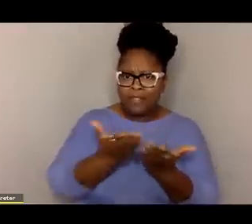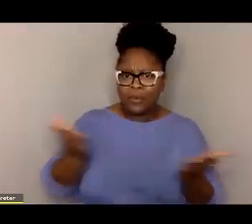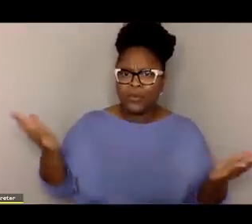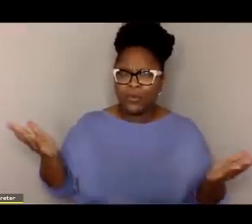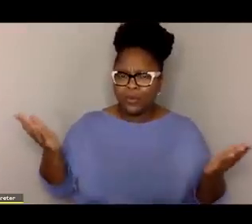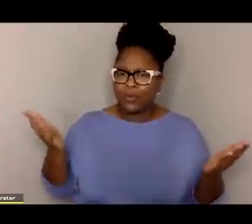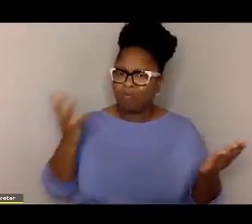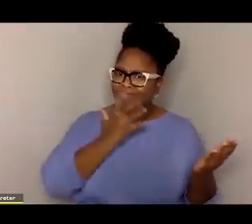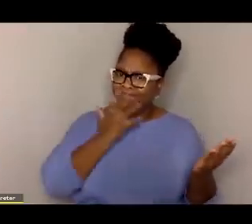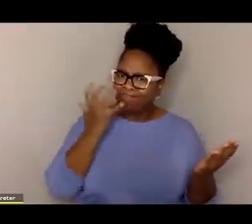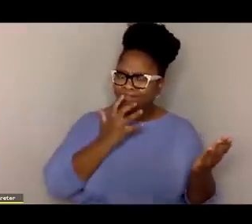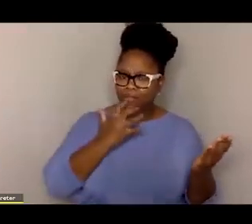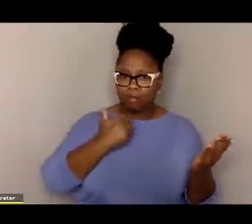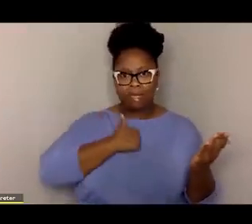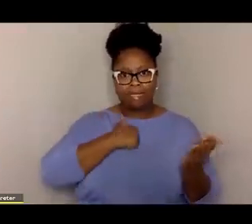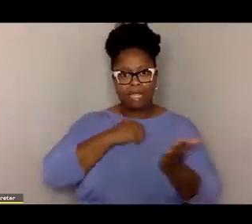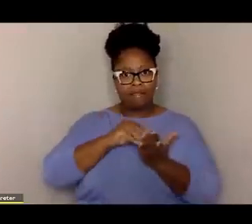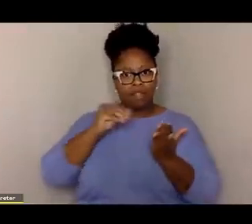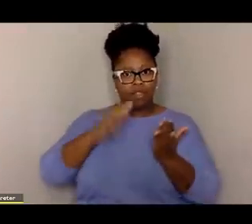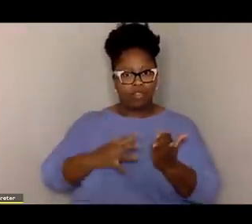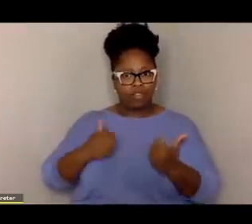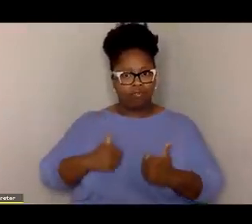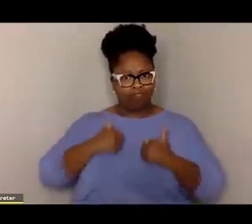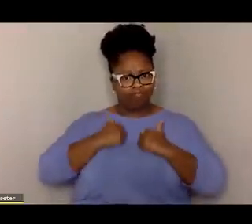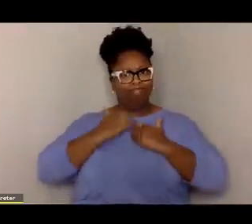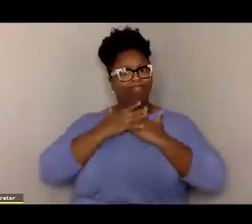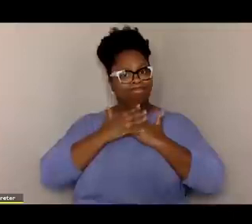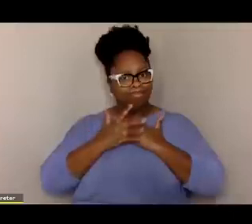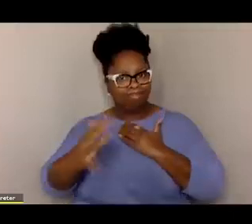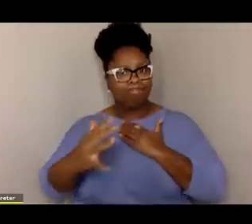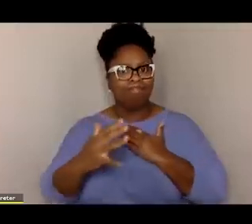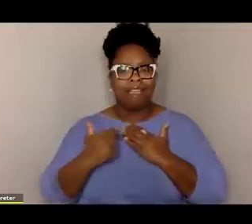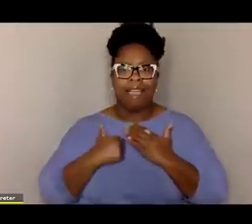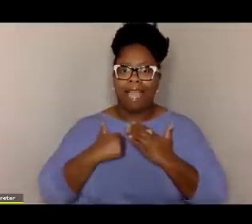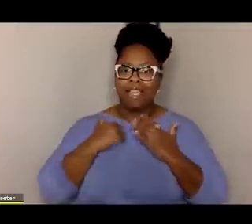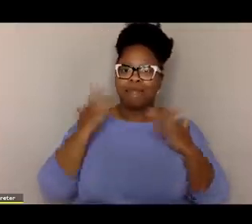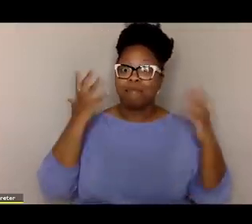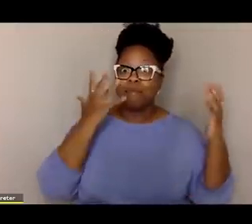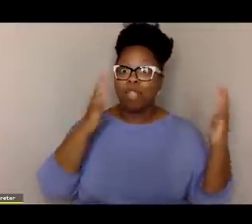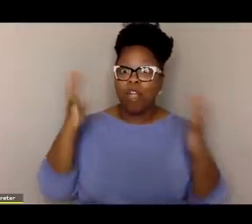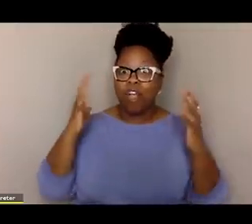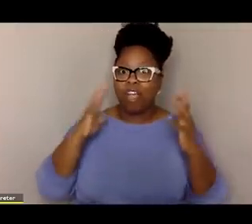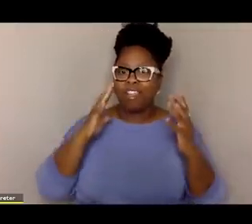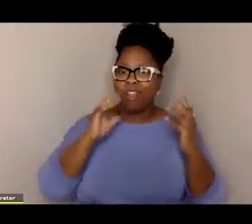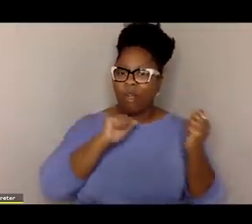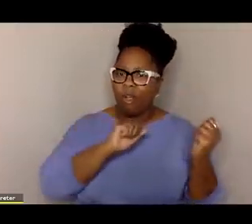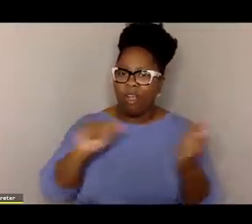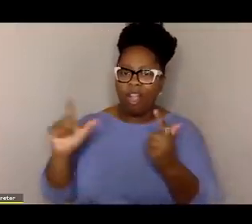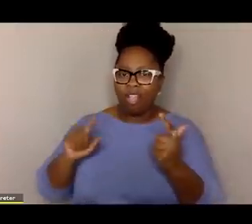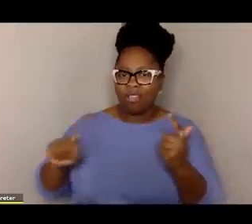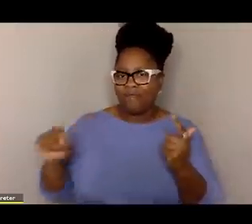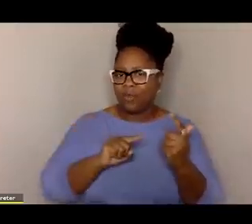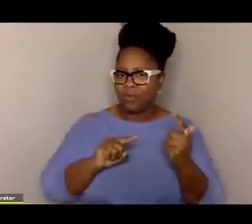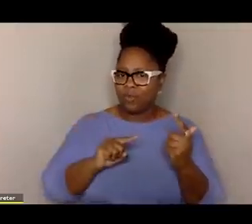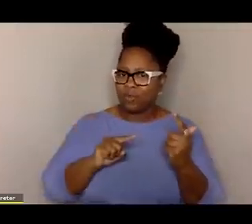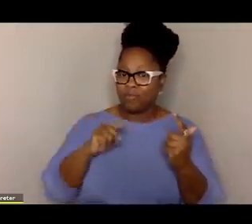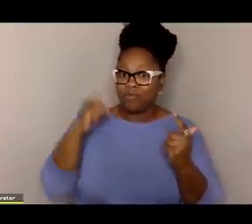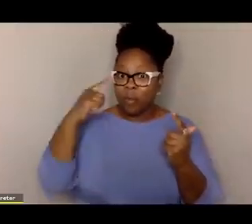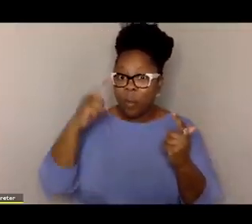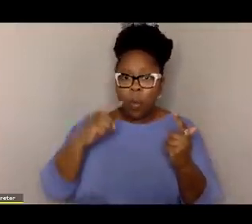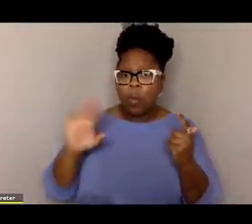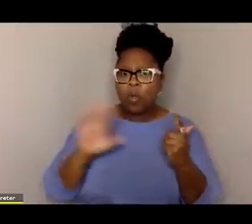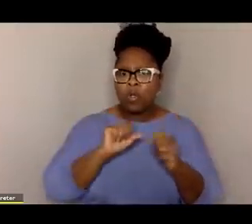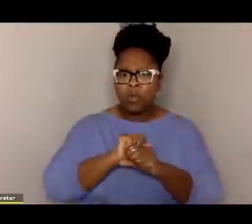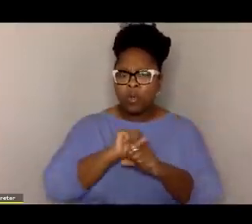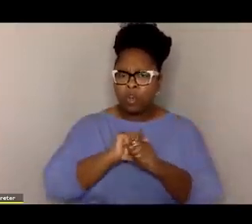students, all of you. You know, as a lifelong learner, I applaud all of you for